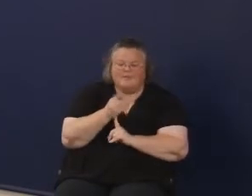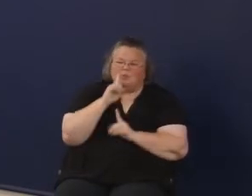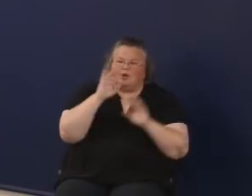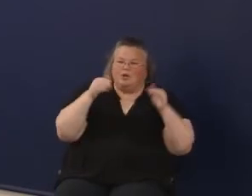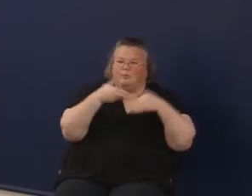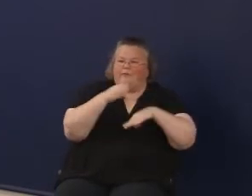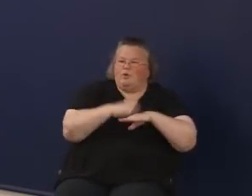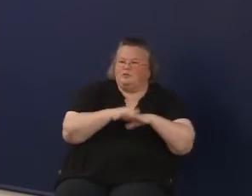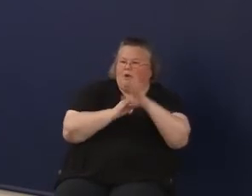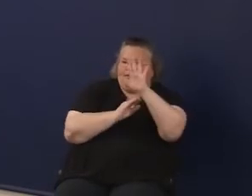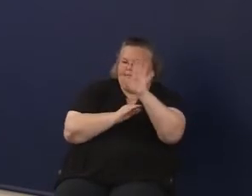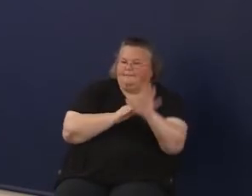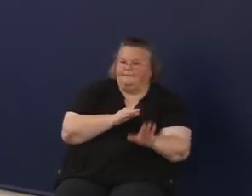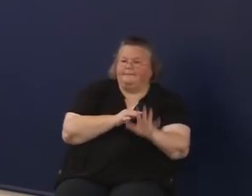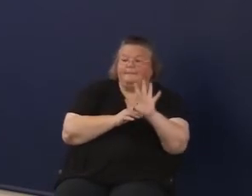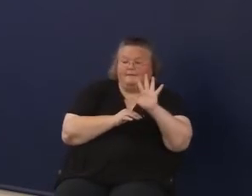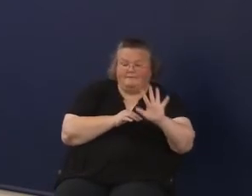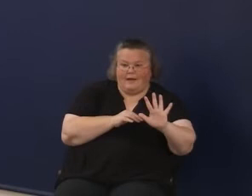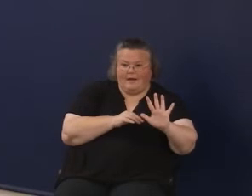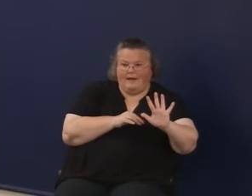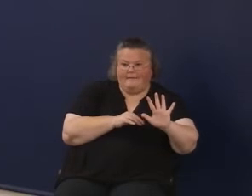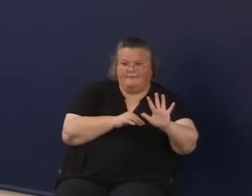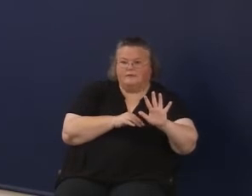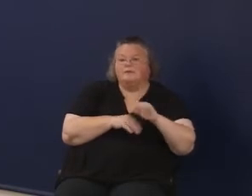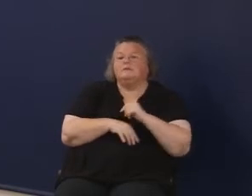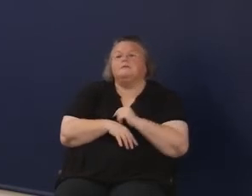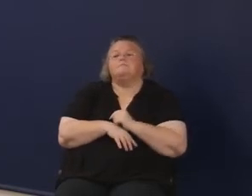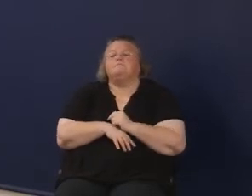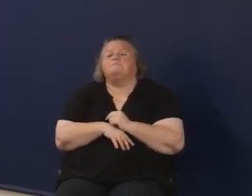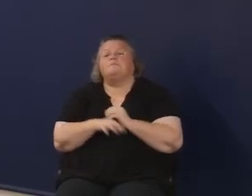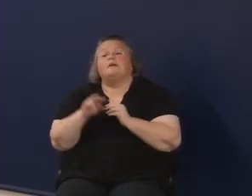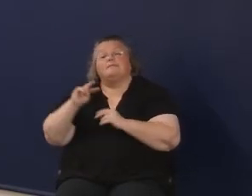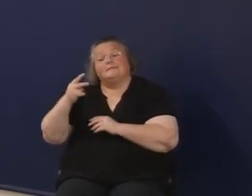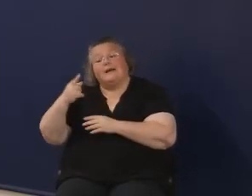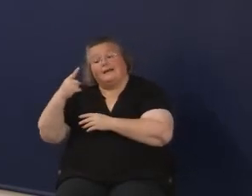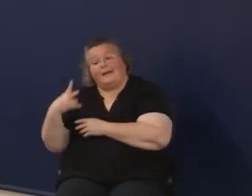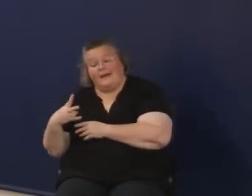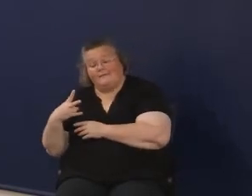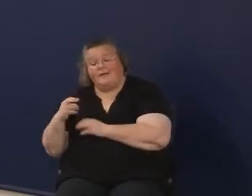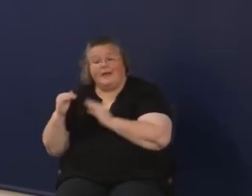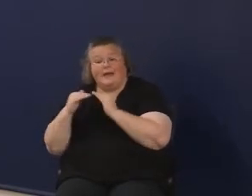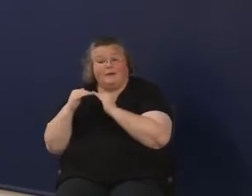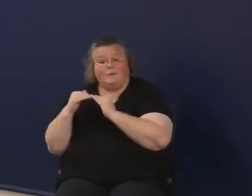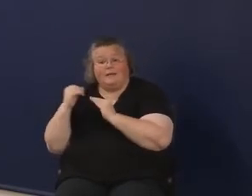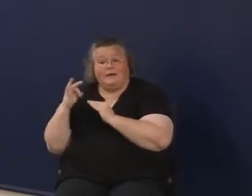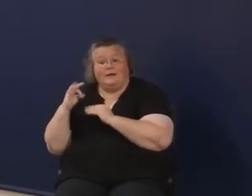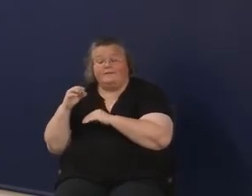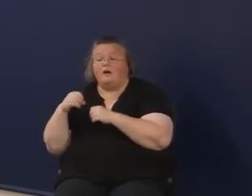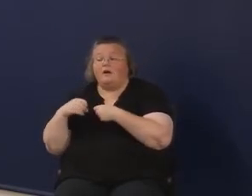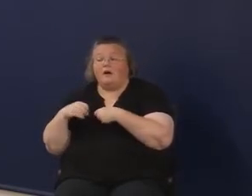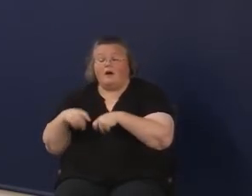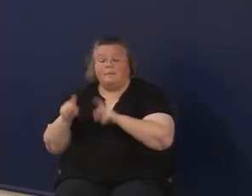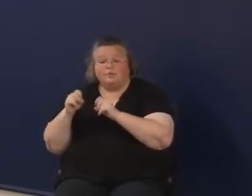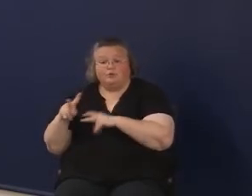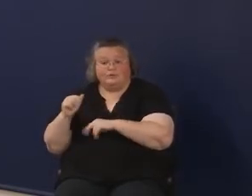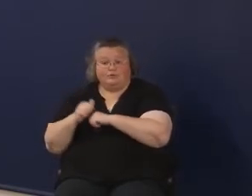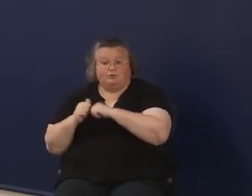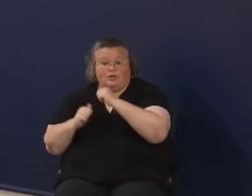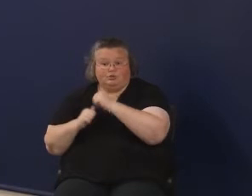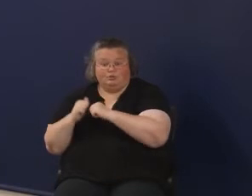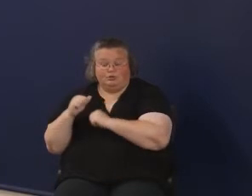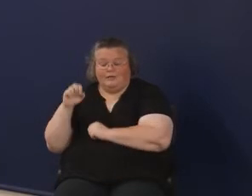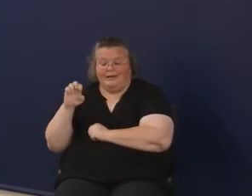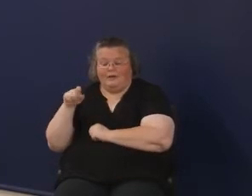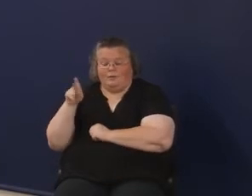of our Next Gen 9, really talking about graduate competency. The second half is all centered around equity of opportunity